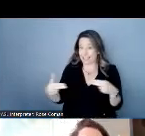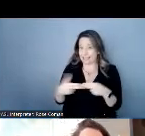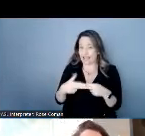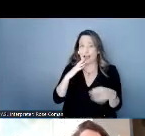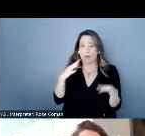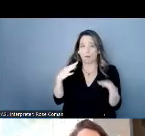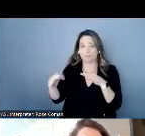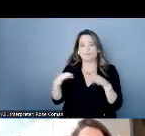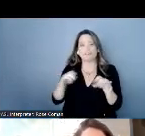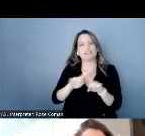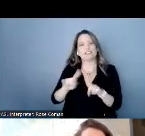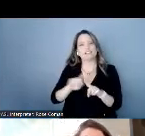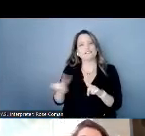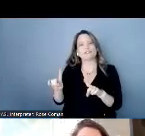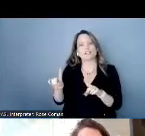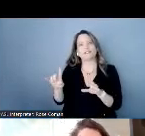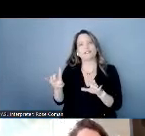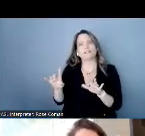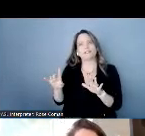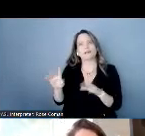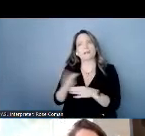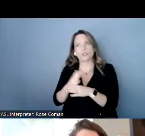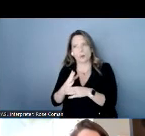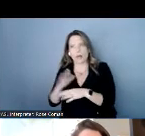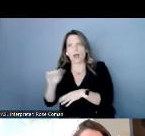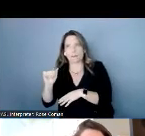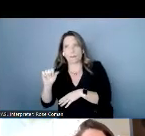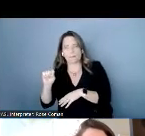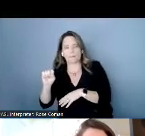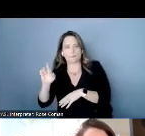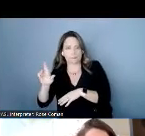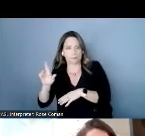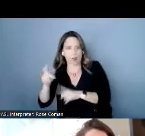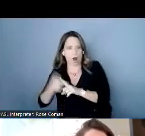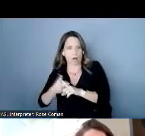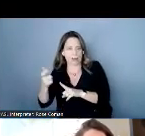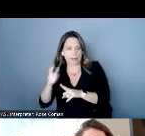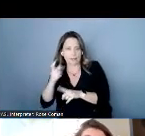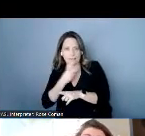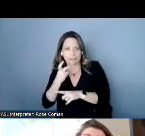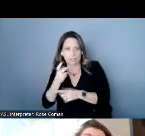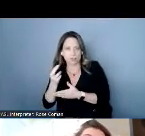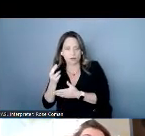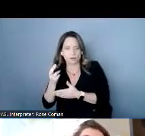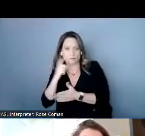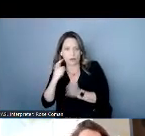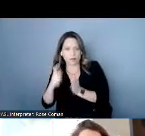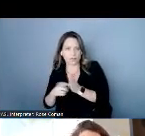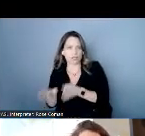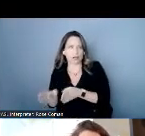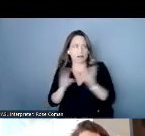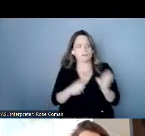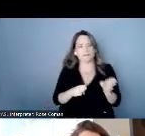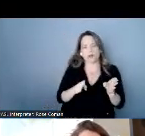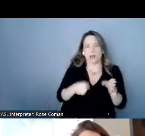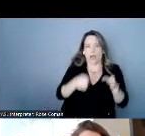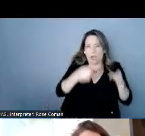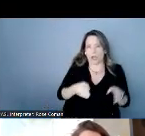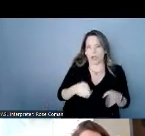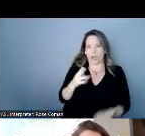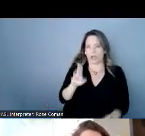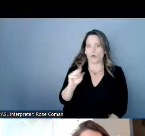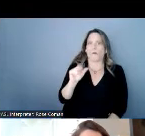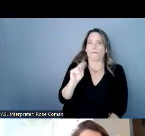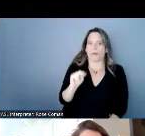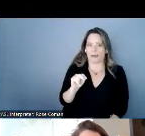the difference between automatic speech recognition and a human assistant specifically stenographers um